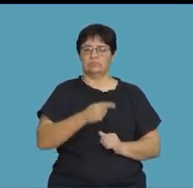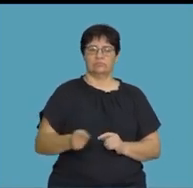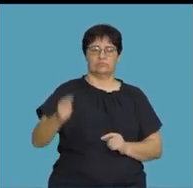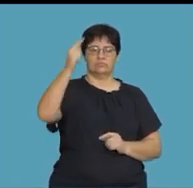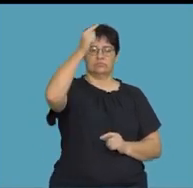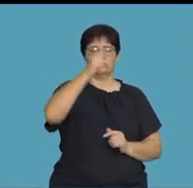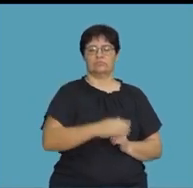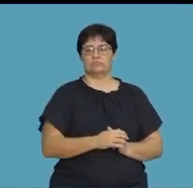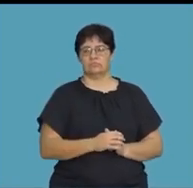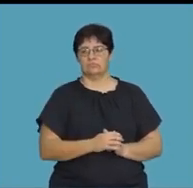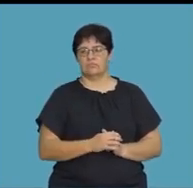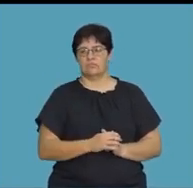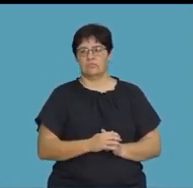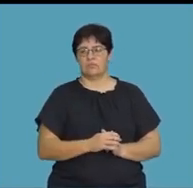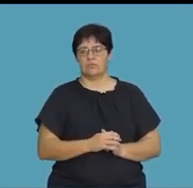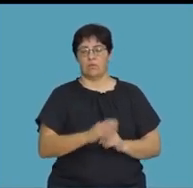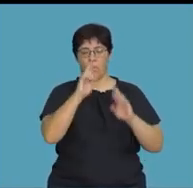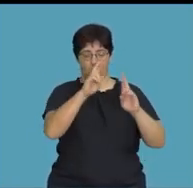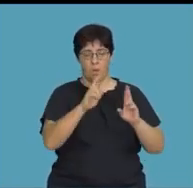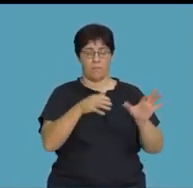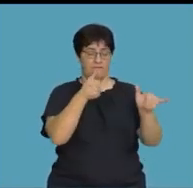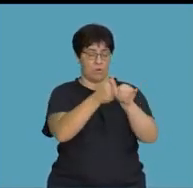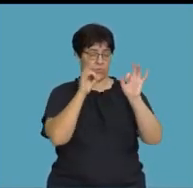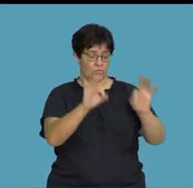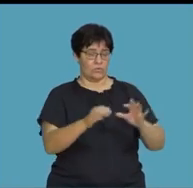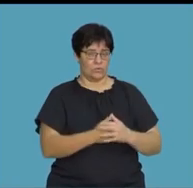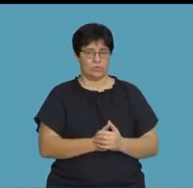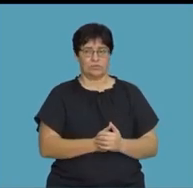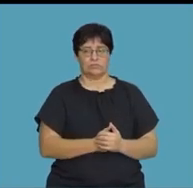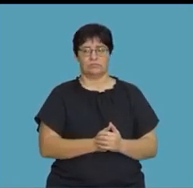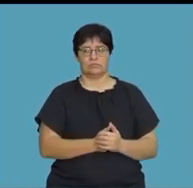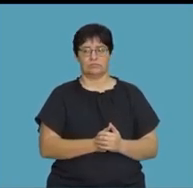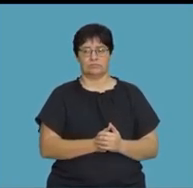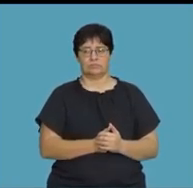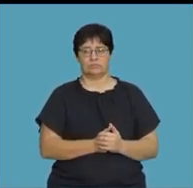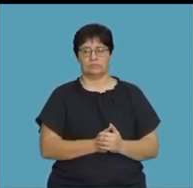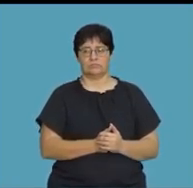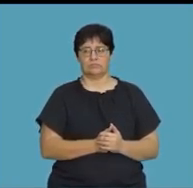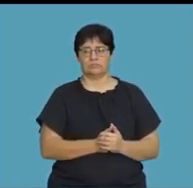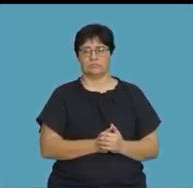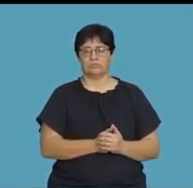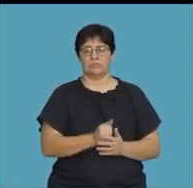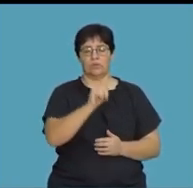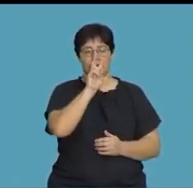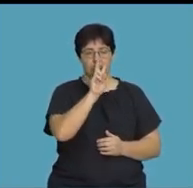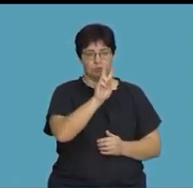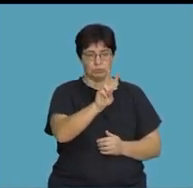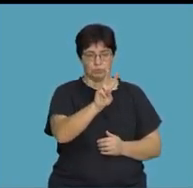This will therefore be, I'm just going to write it up here. I hope you guys are following. This is then going to be